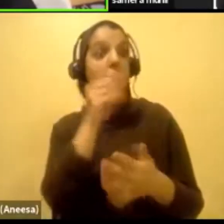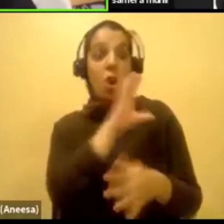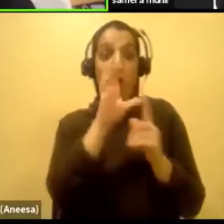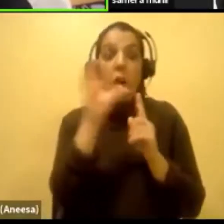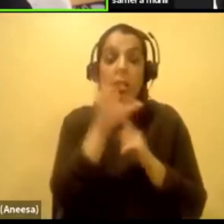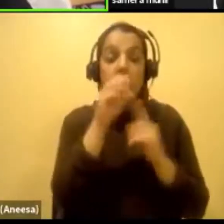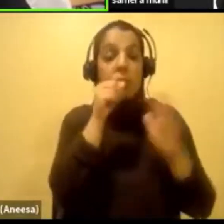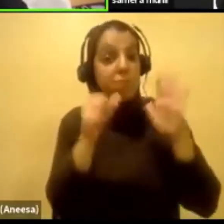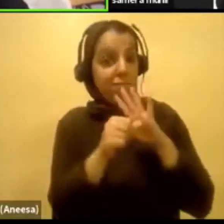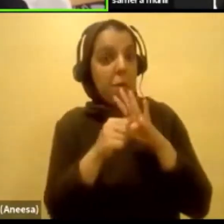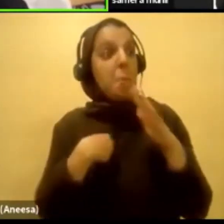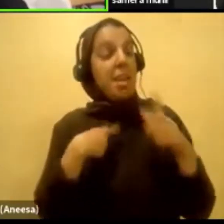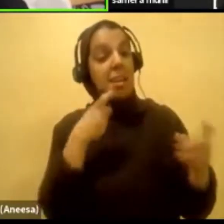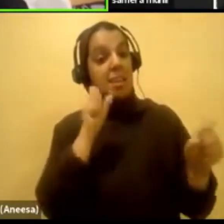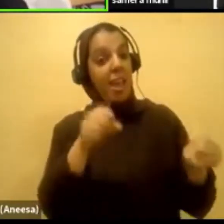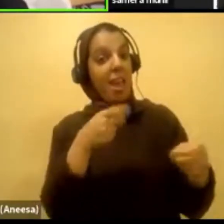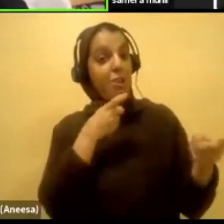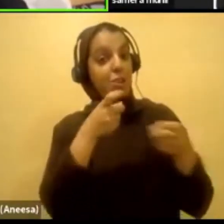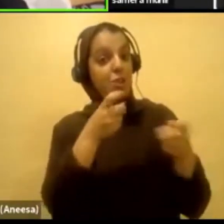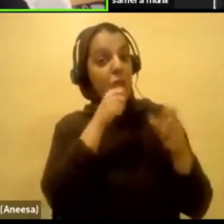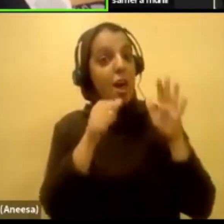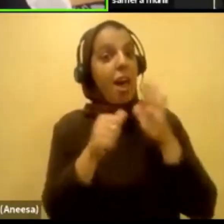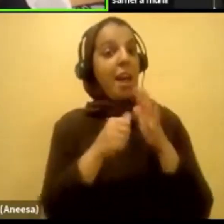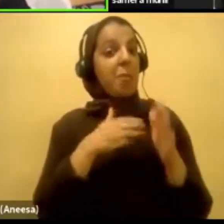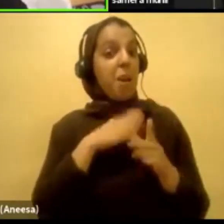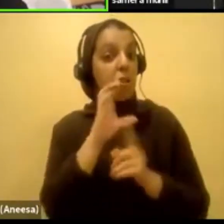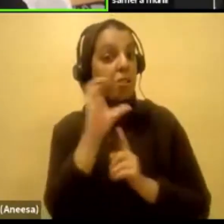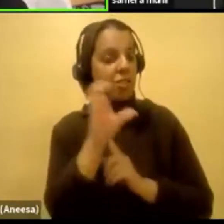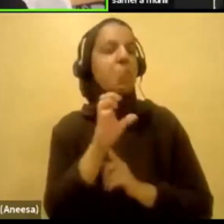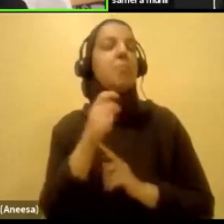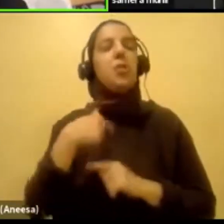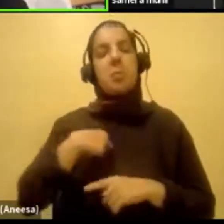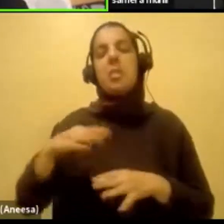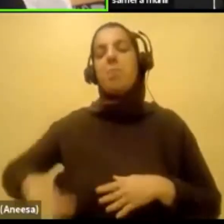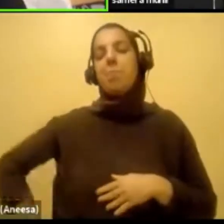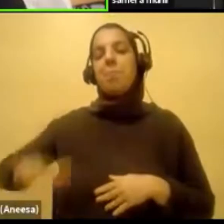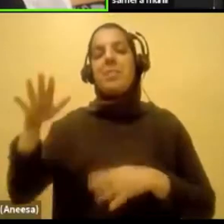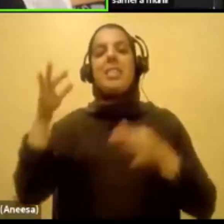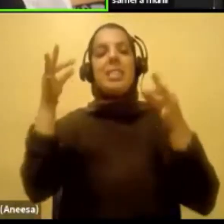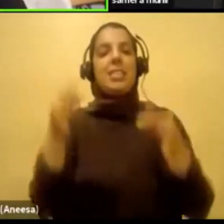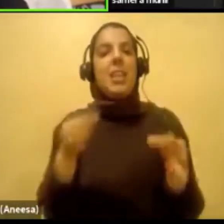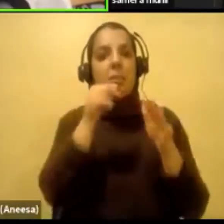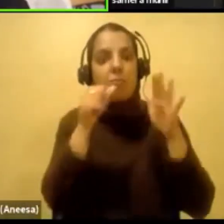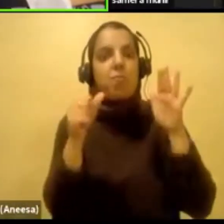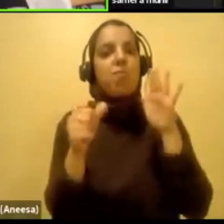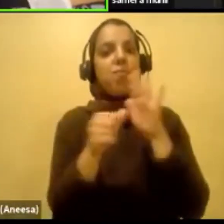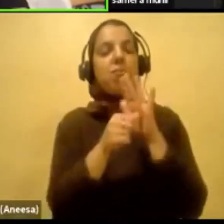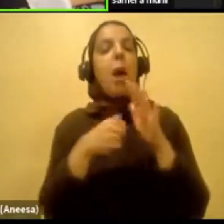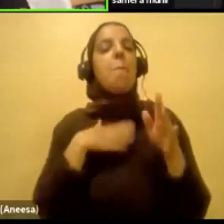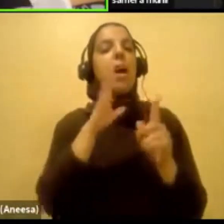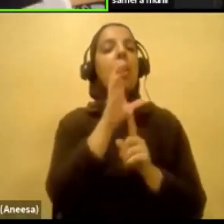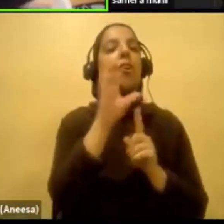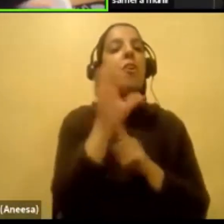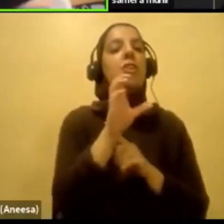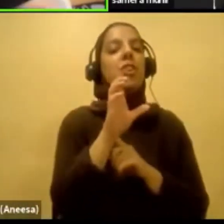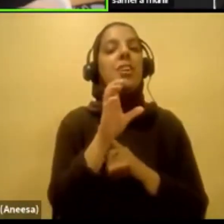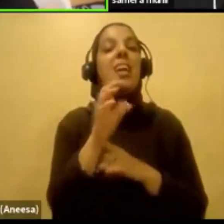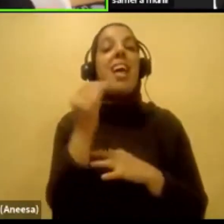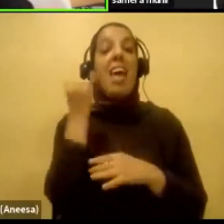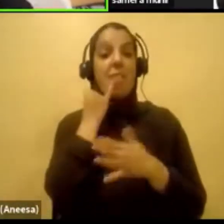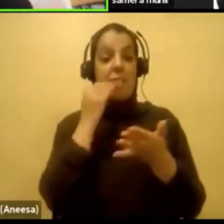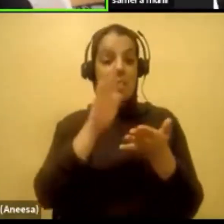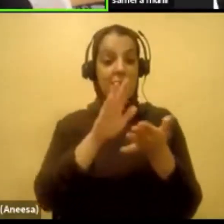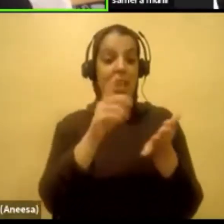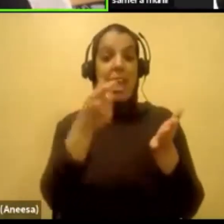control over. And that's what I decided to do. I would hide my culture, my ethnic roots. When I had henna on my hands, I would hide them.